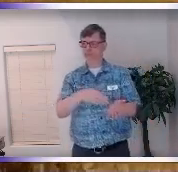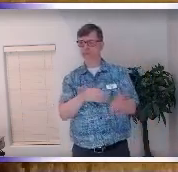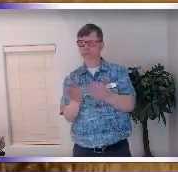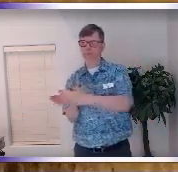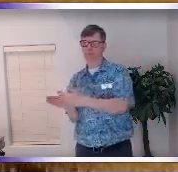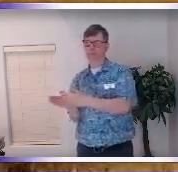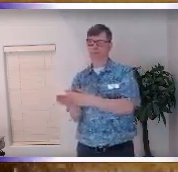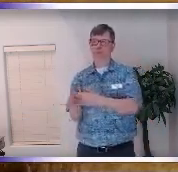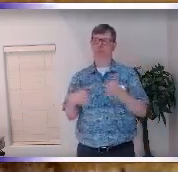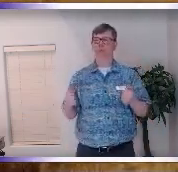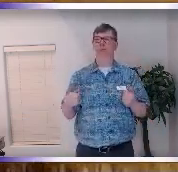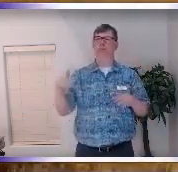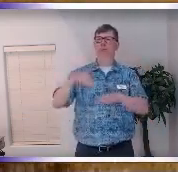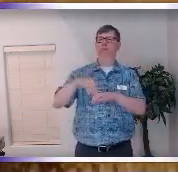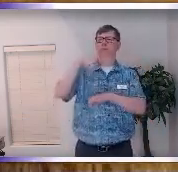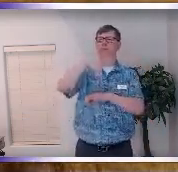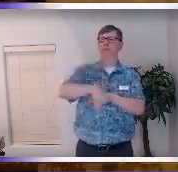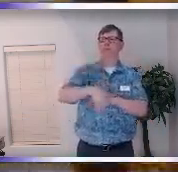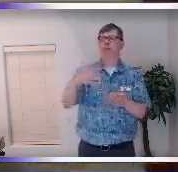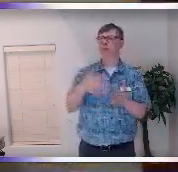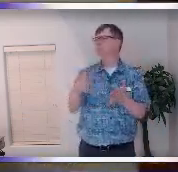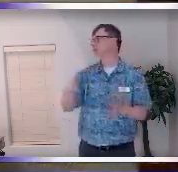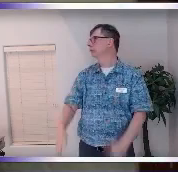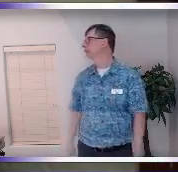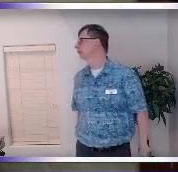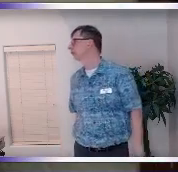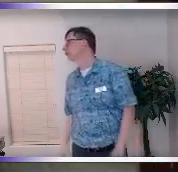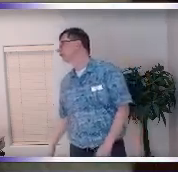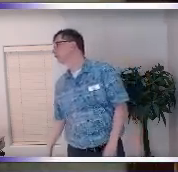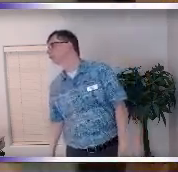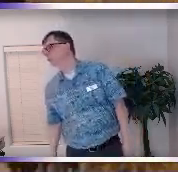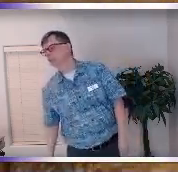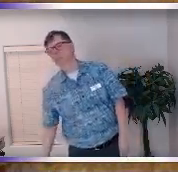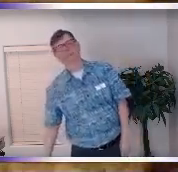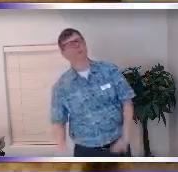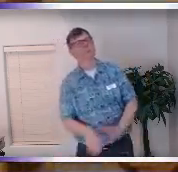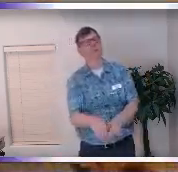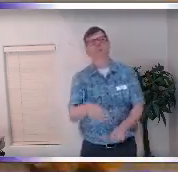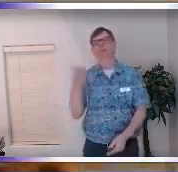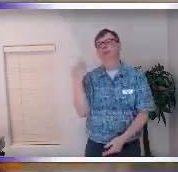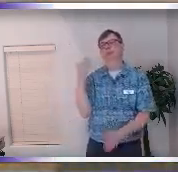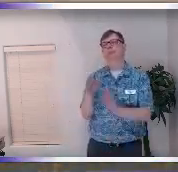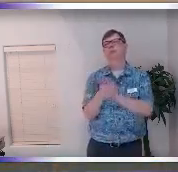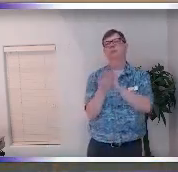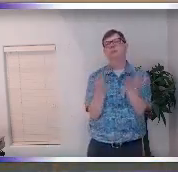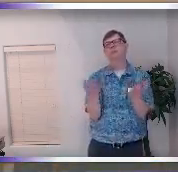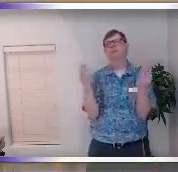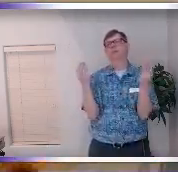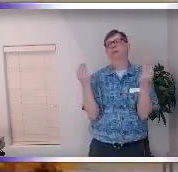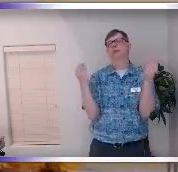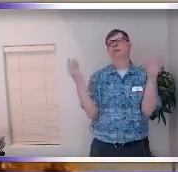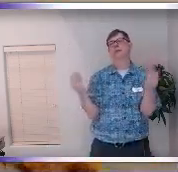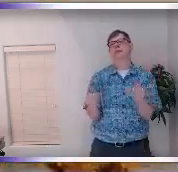on it's a start um so we all have these stories we all have this stuff and I